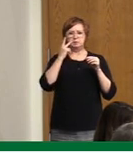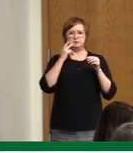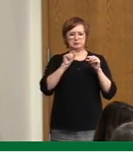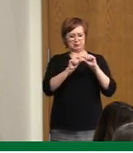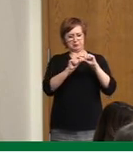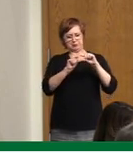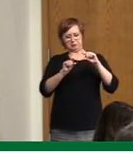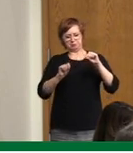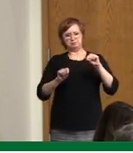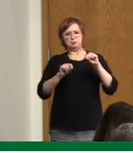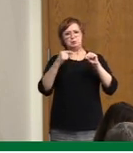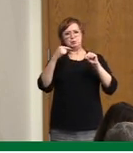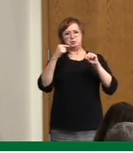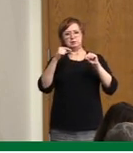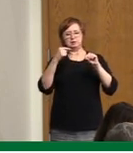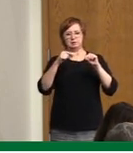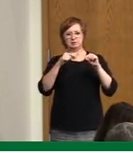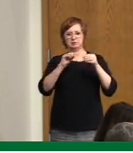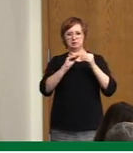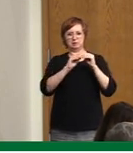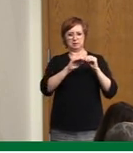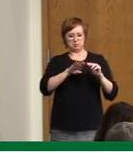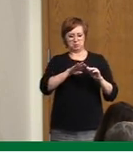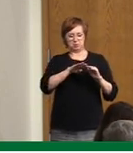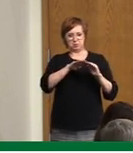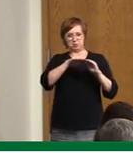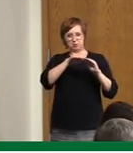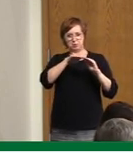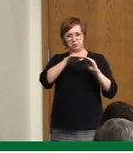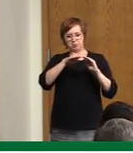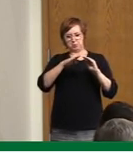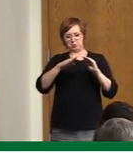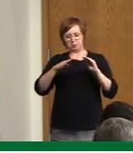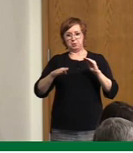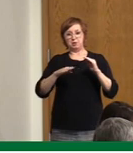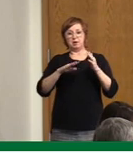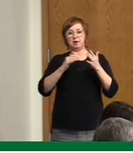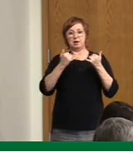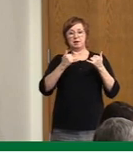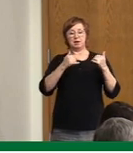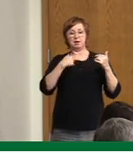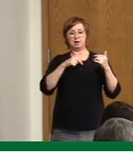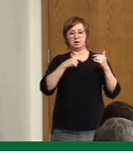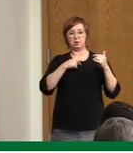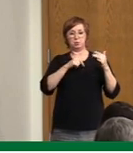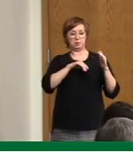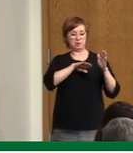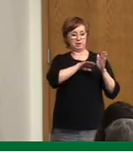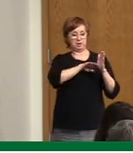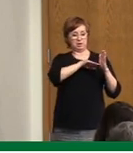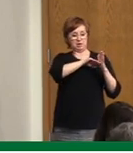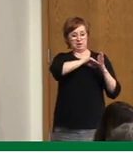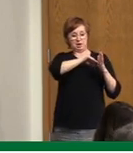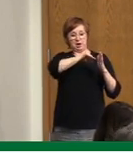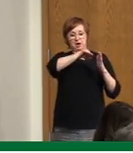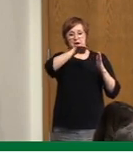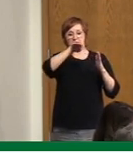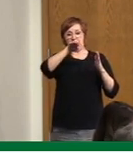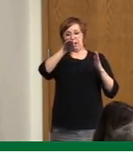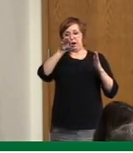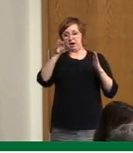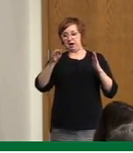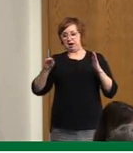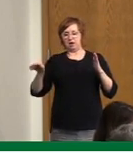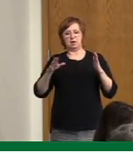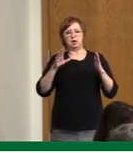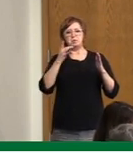bend the curve. We don't want to bend the rules. We want to bend the curve and follow the public health orders and the reopen Saskatchewan